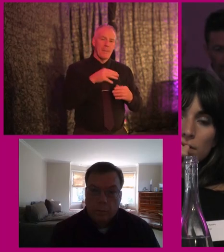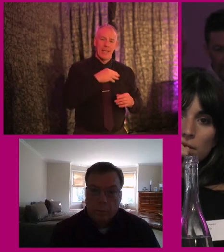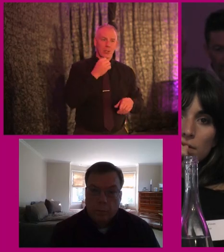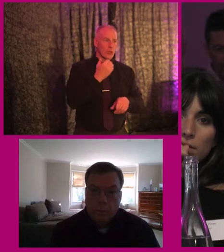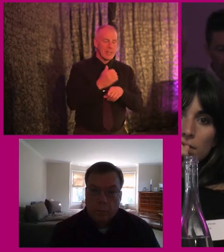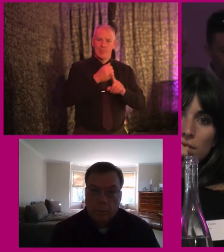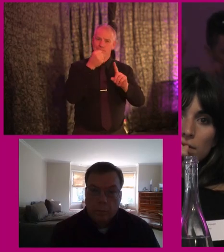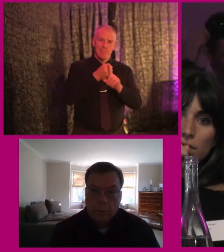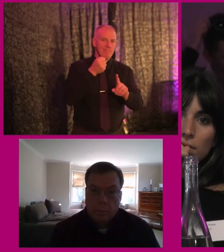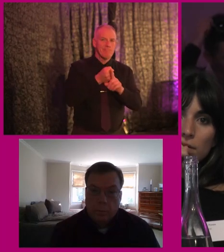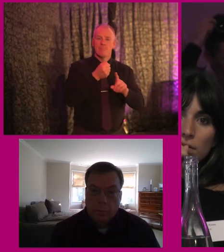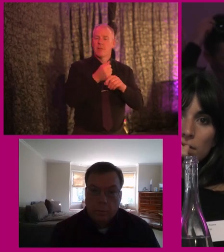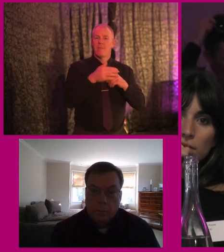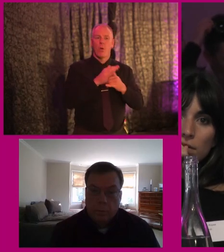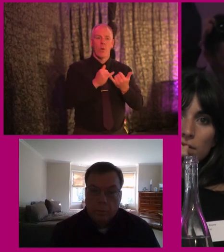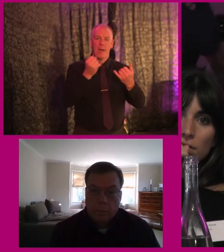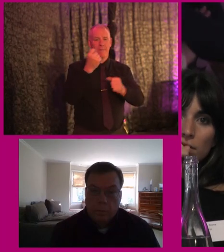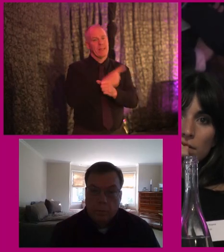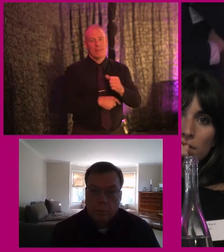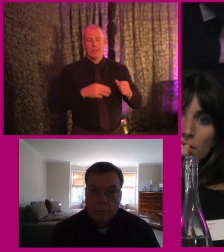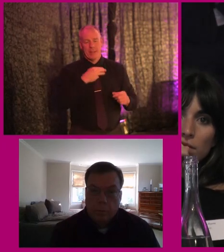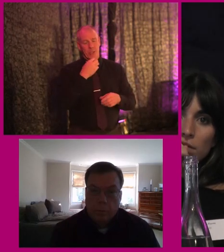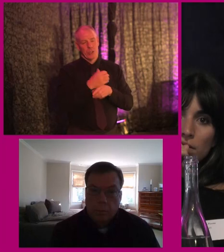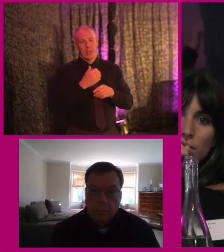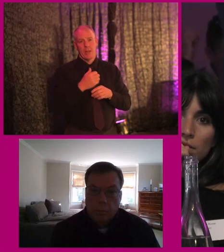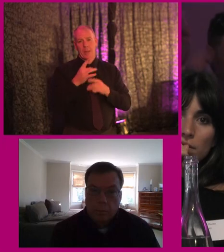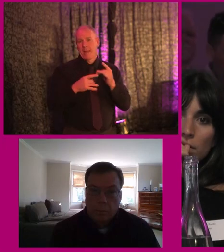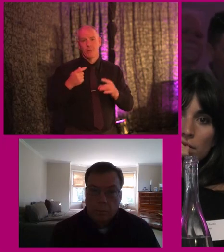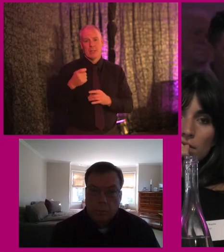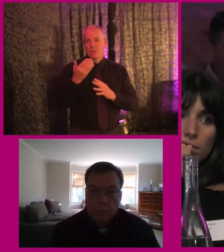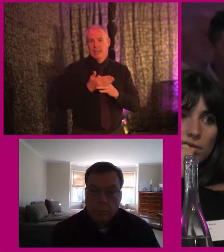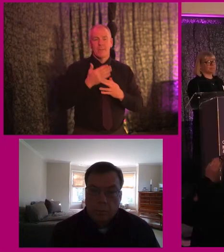fight on behalf of people with disabilities to make, to make transport accessible to us all.